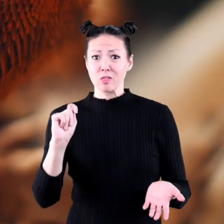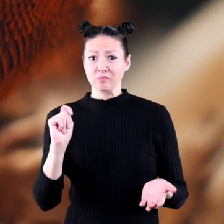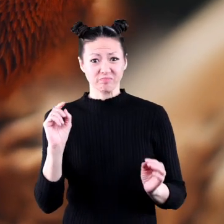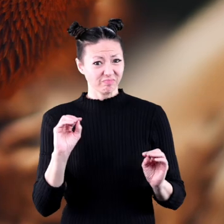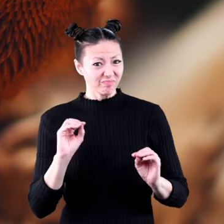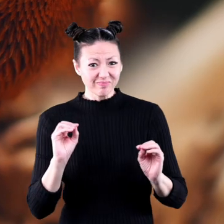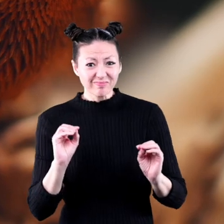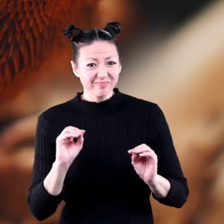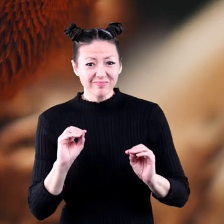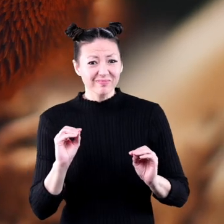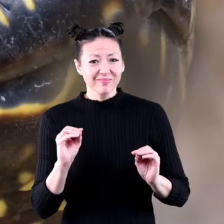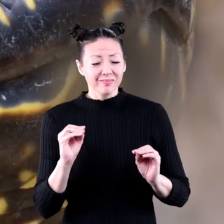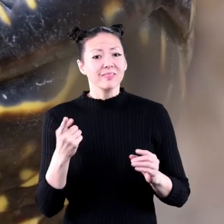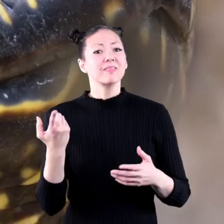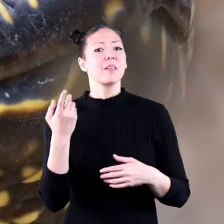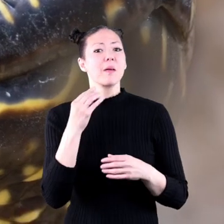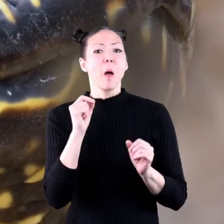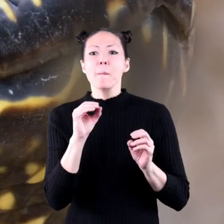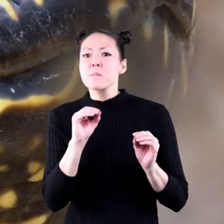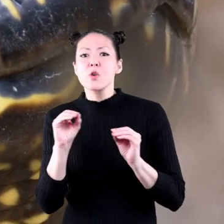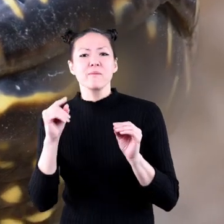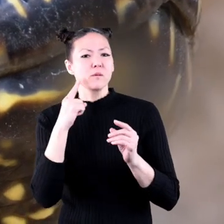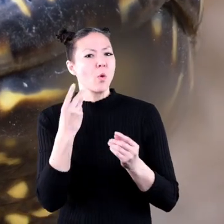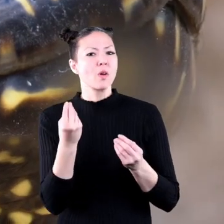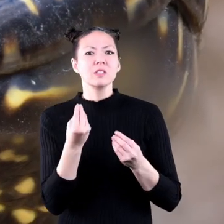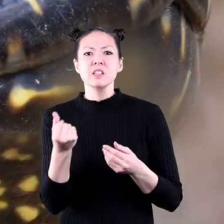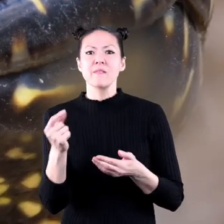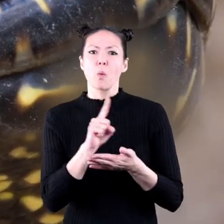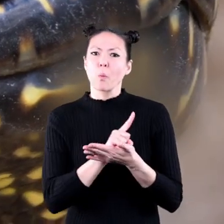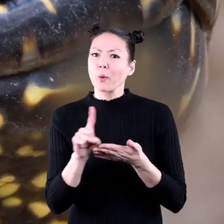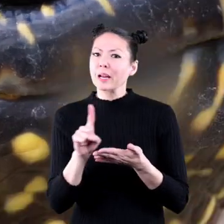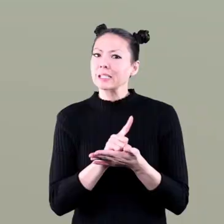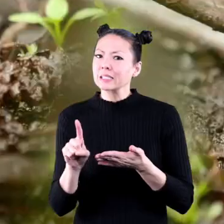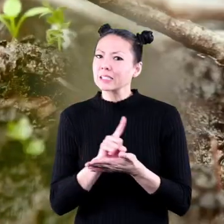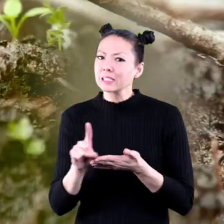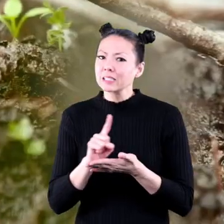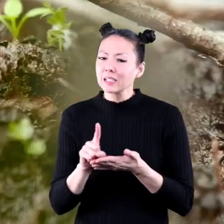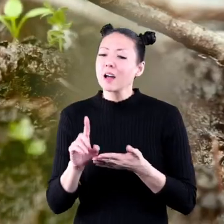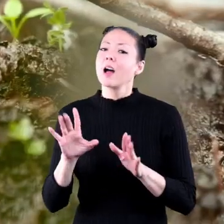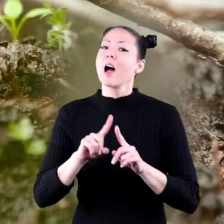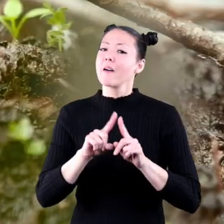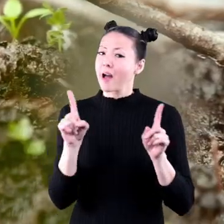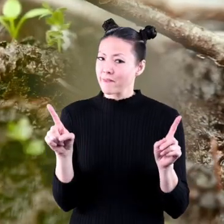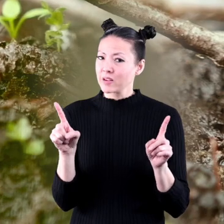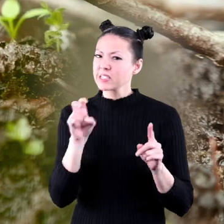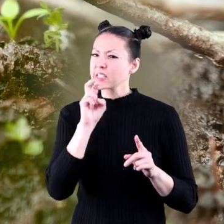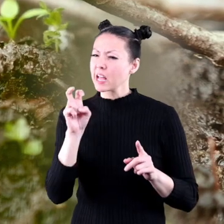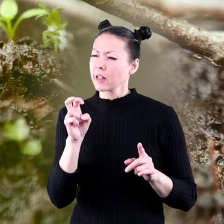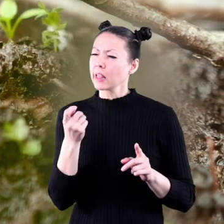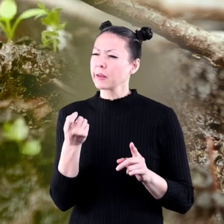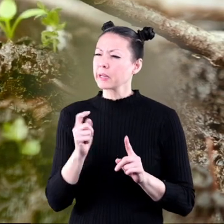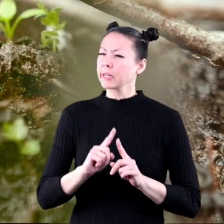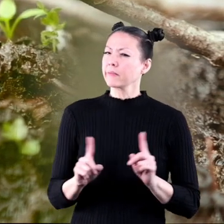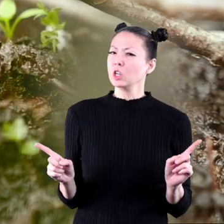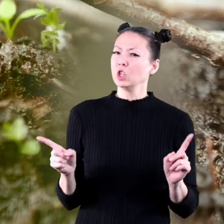go to the bathroom, or move for several weeks. However, snakes are a bit different.